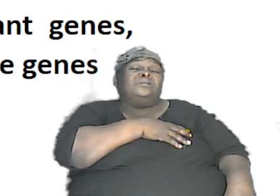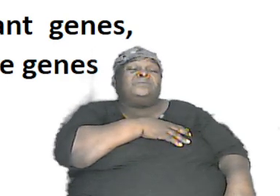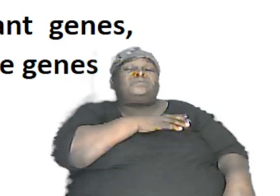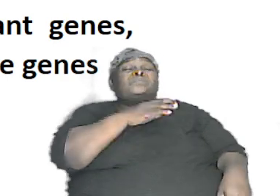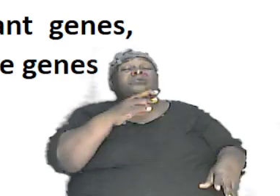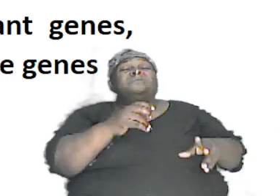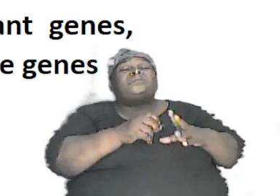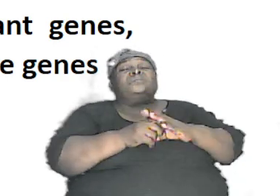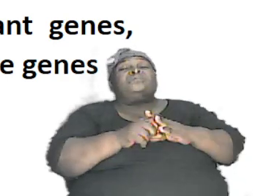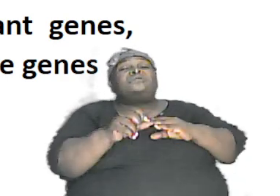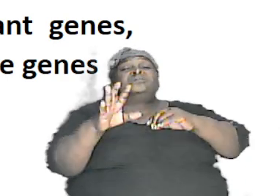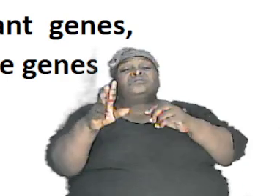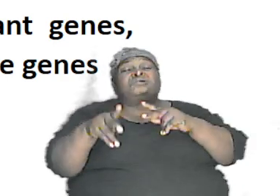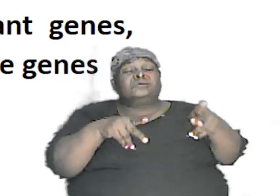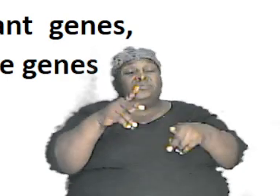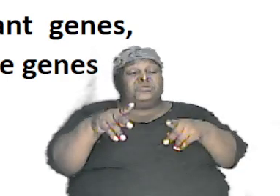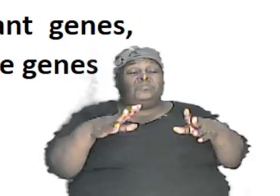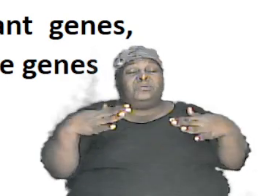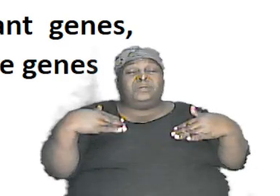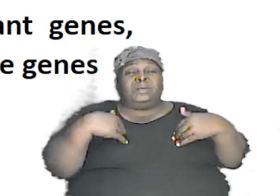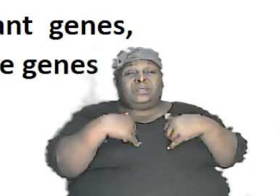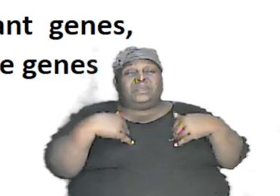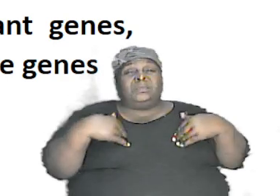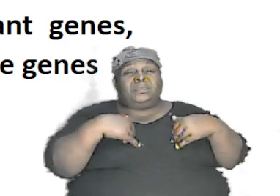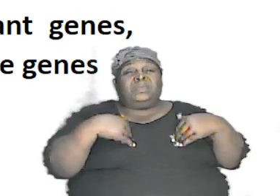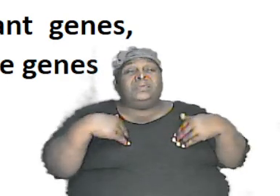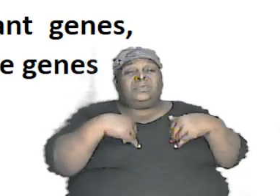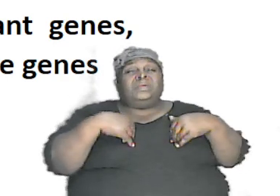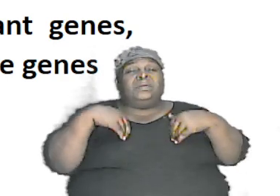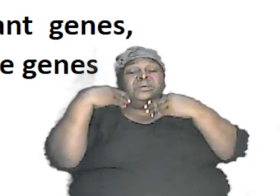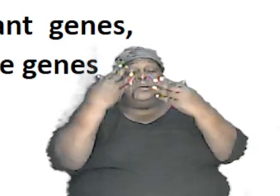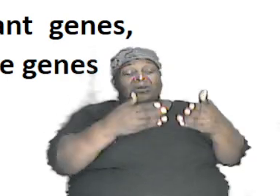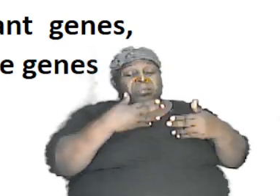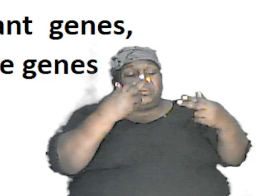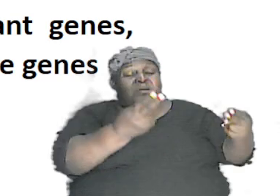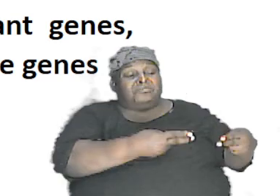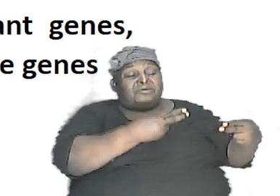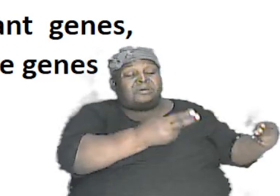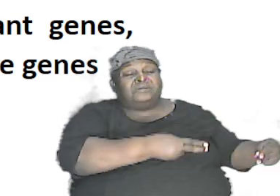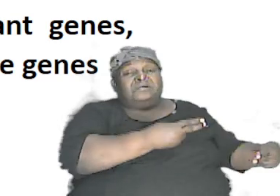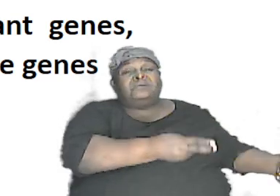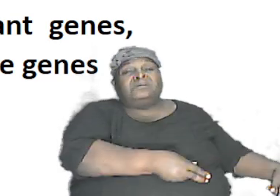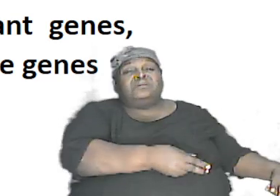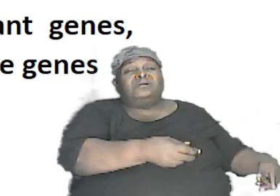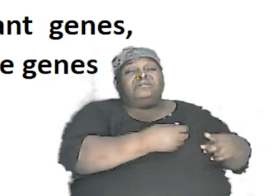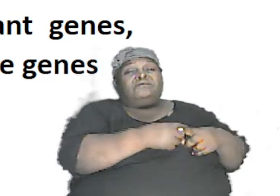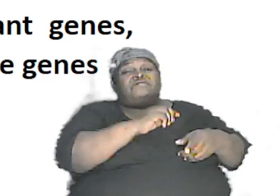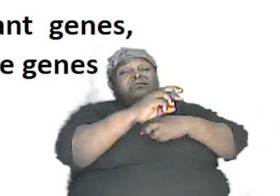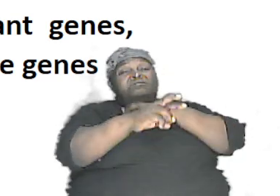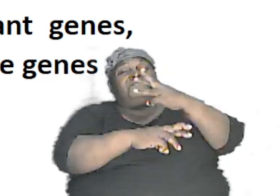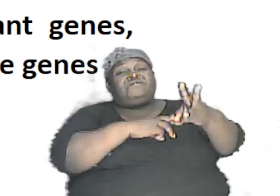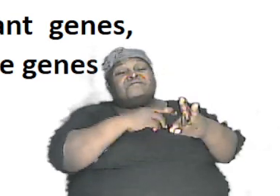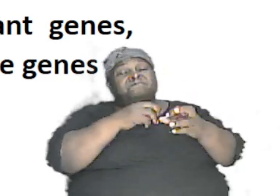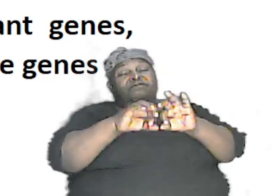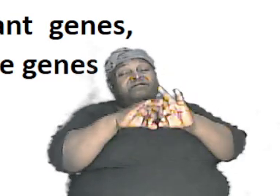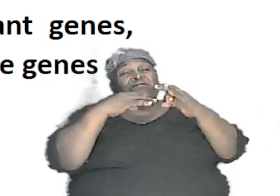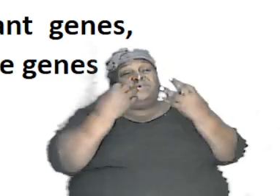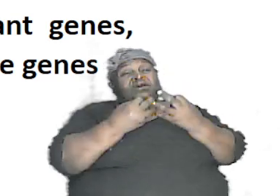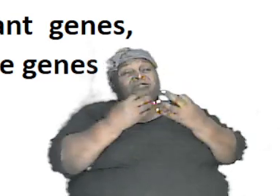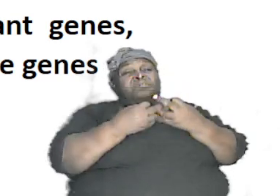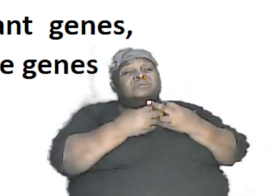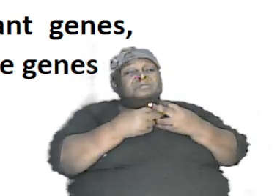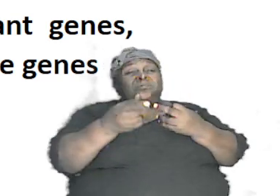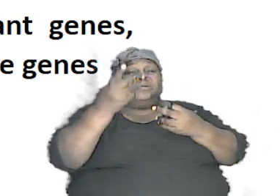and animals inherit from their family comes via their